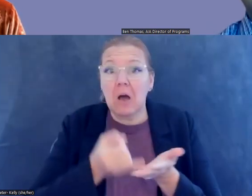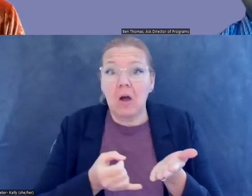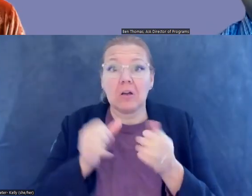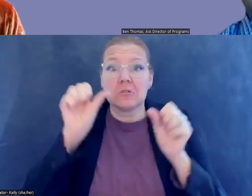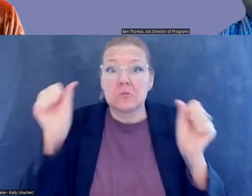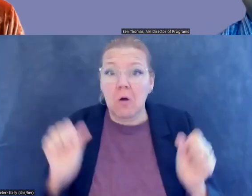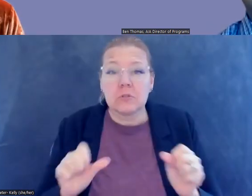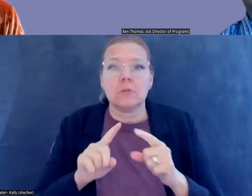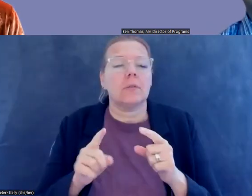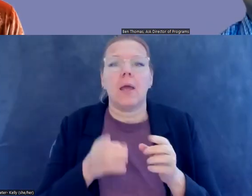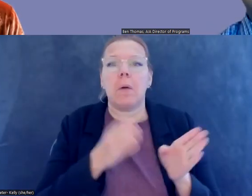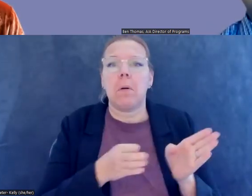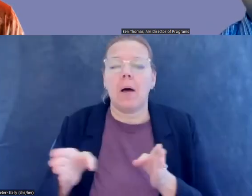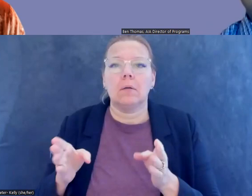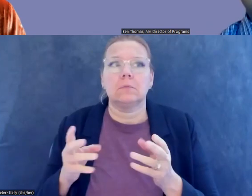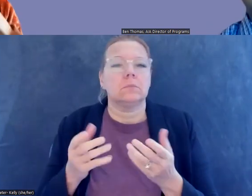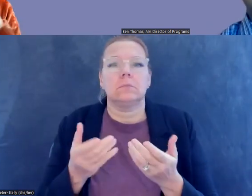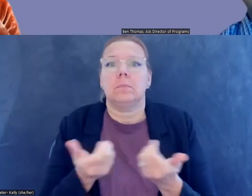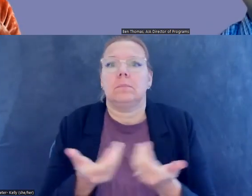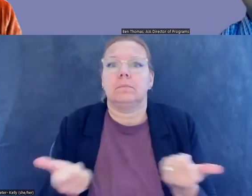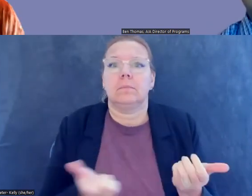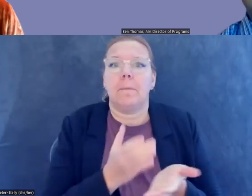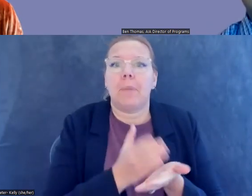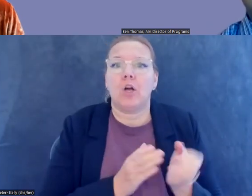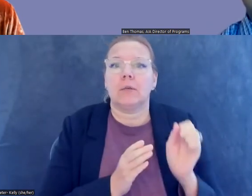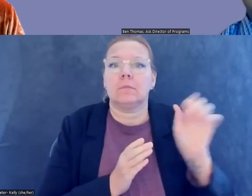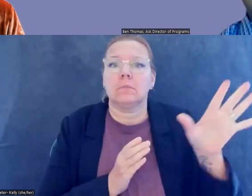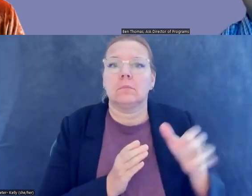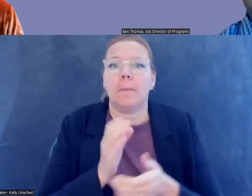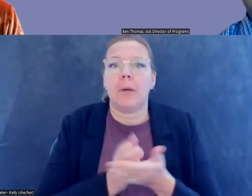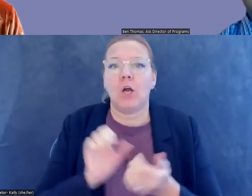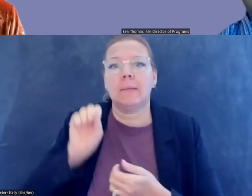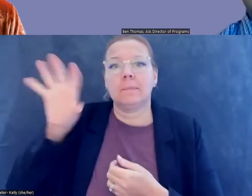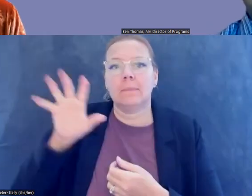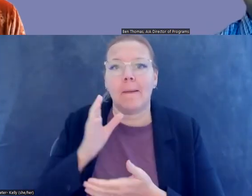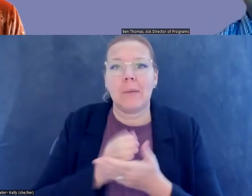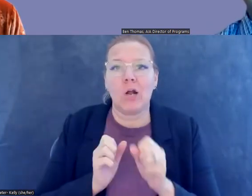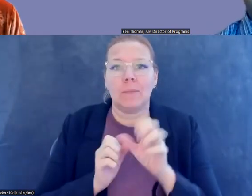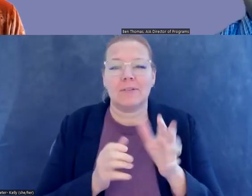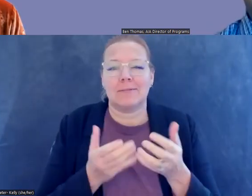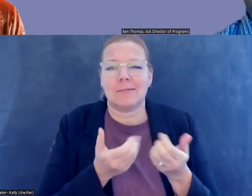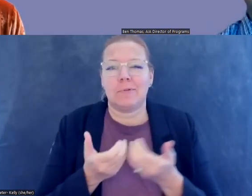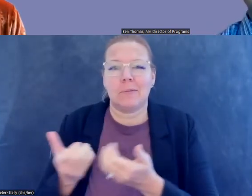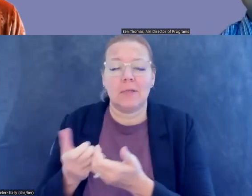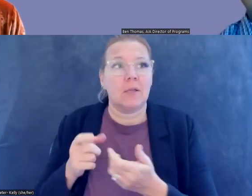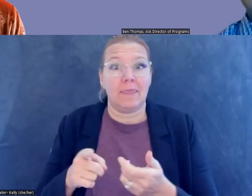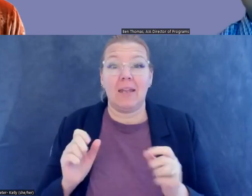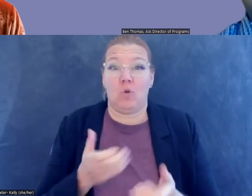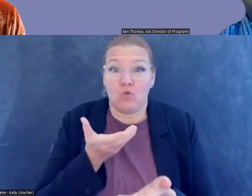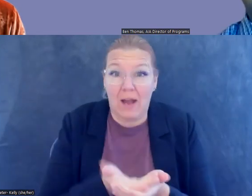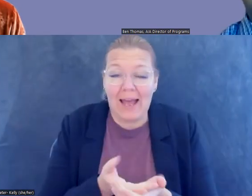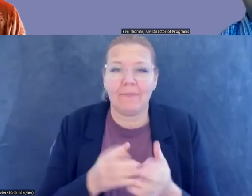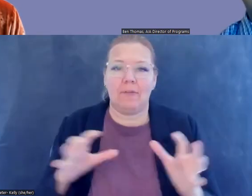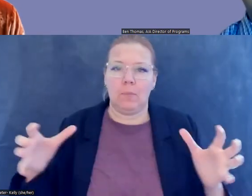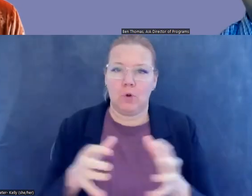someone very skilled to put them back together. Then they had to be authenticated. They had to be appraised. They had to be photographed to put in these glossy